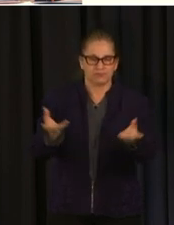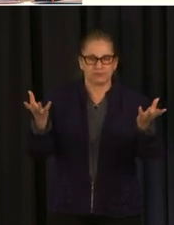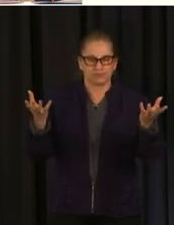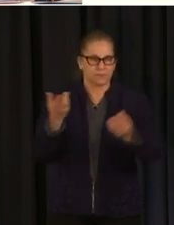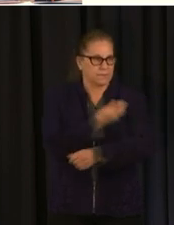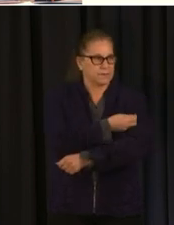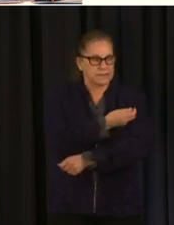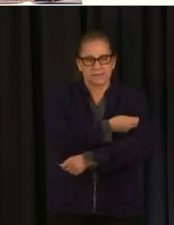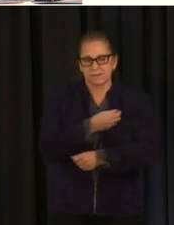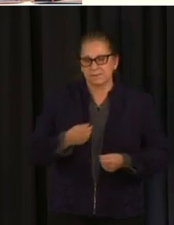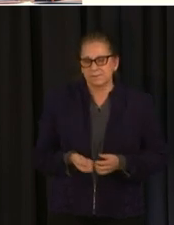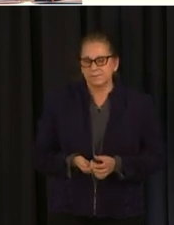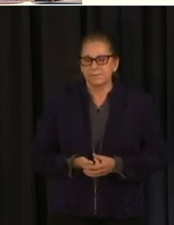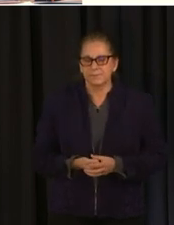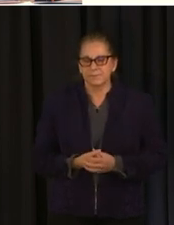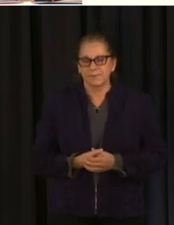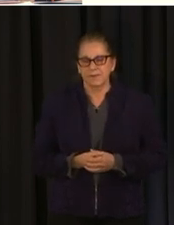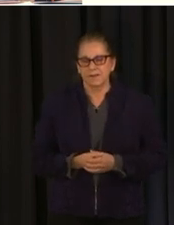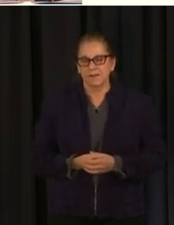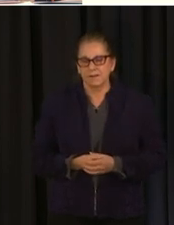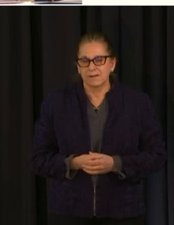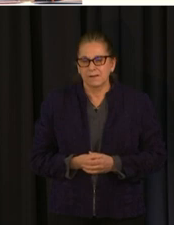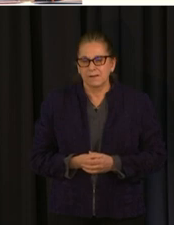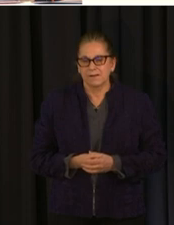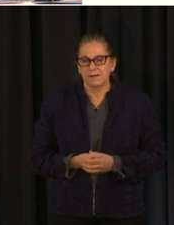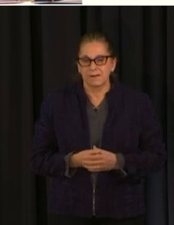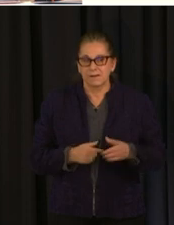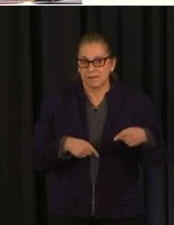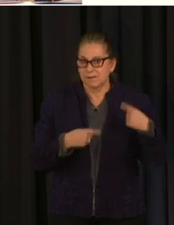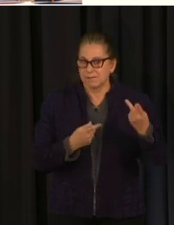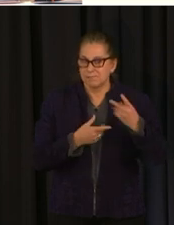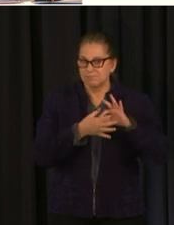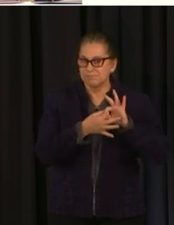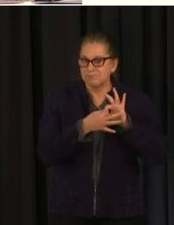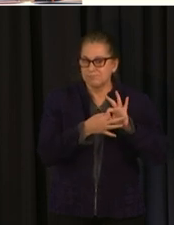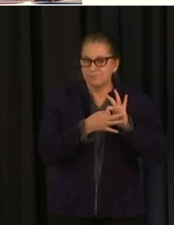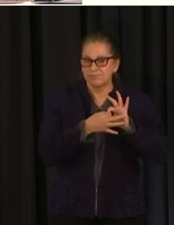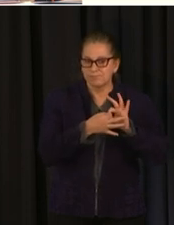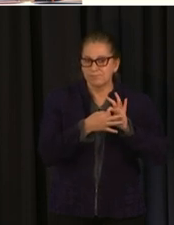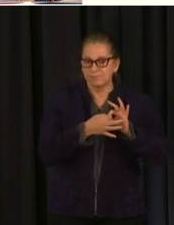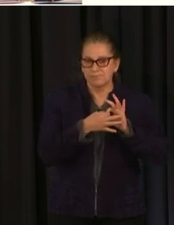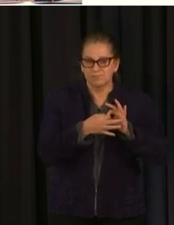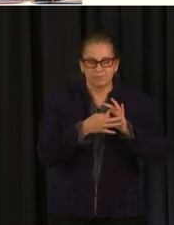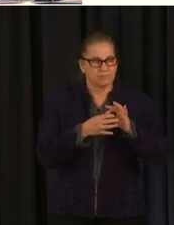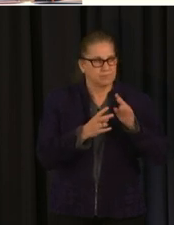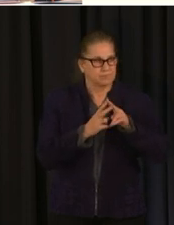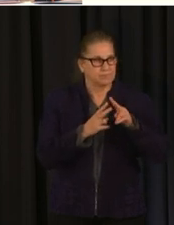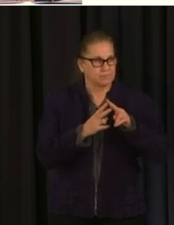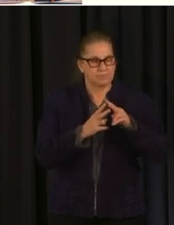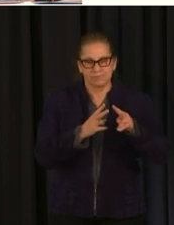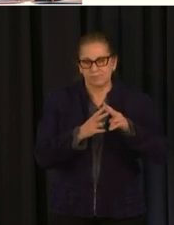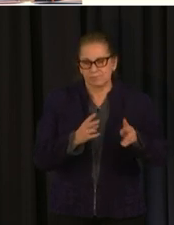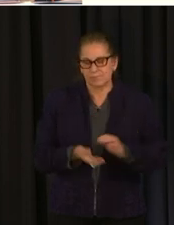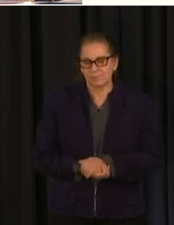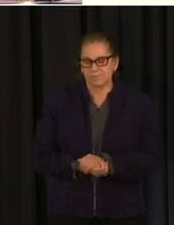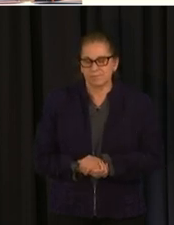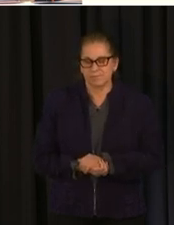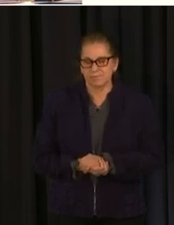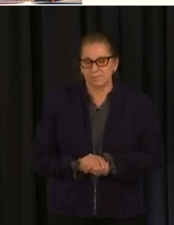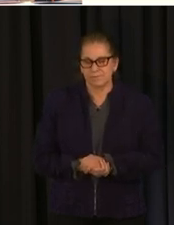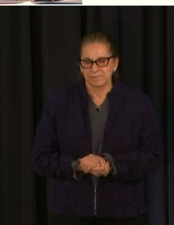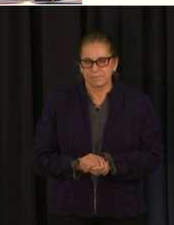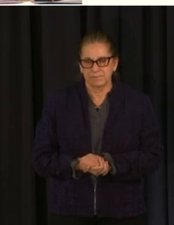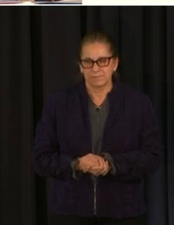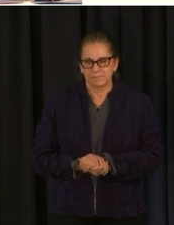vaccination that they have an established relationship with more questions when it comes to vaccinating their 12 year old eventually their seven year old